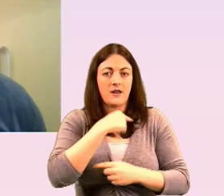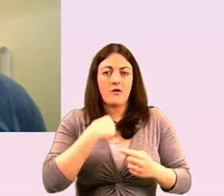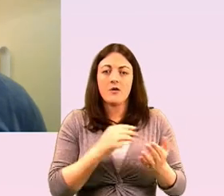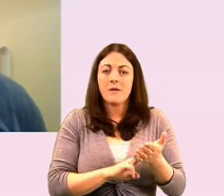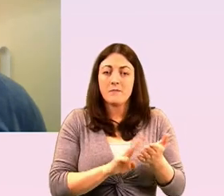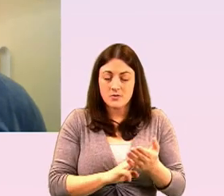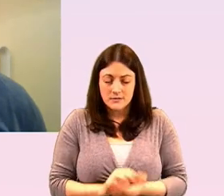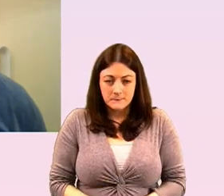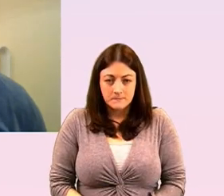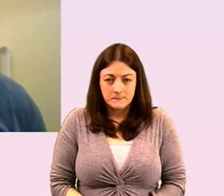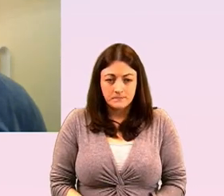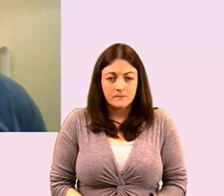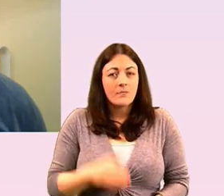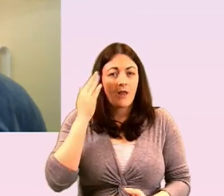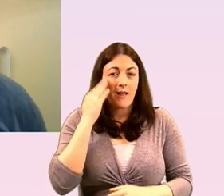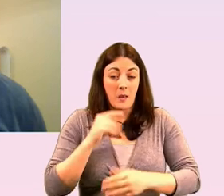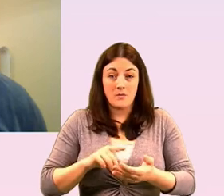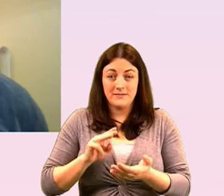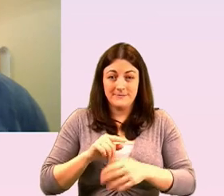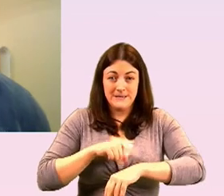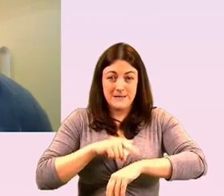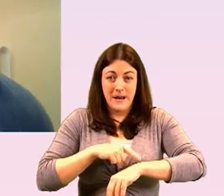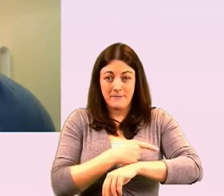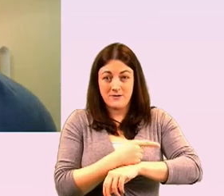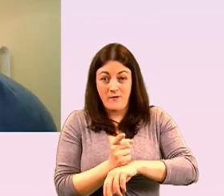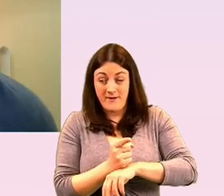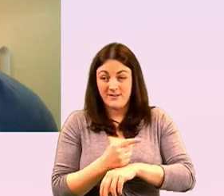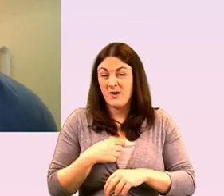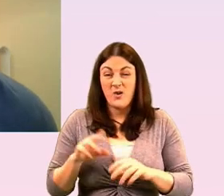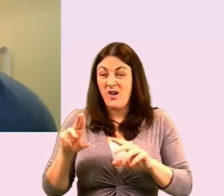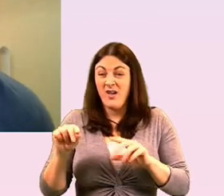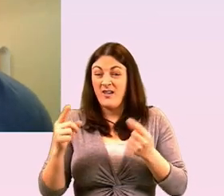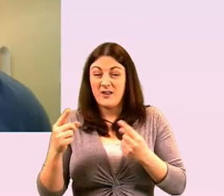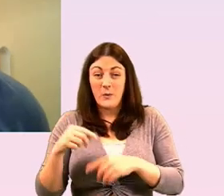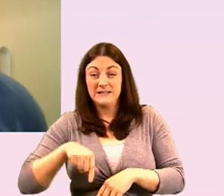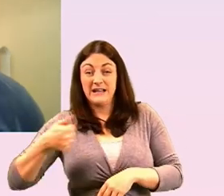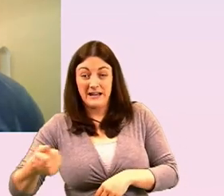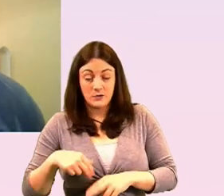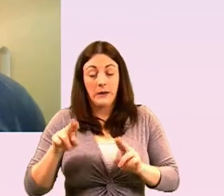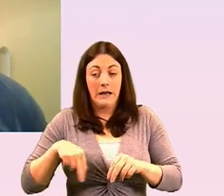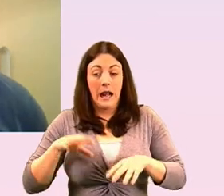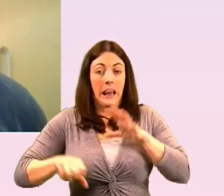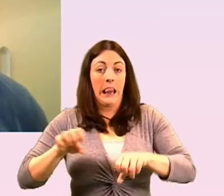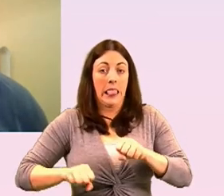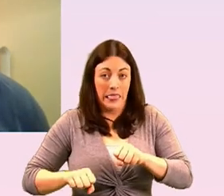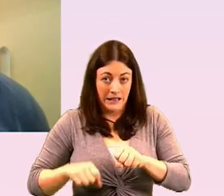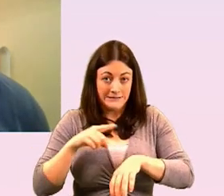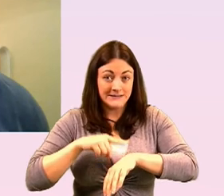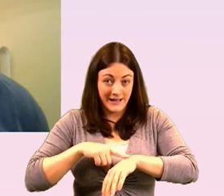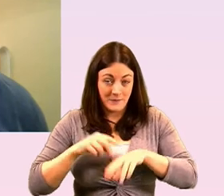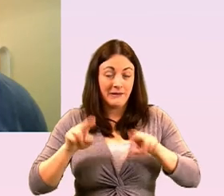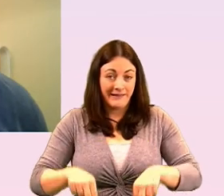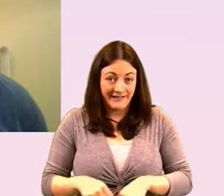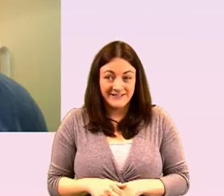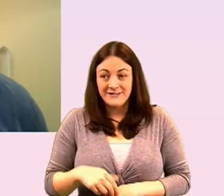back and give you i know we're a couple of minutes over but there's nobody coming after us so we can steal a few moments um i wanted to go back to to